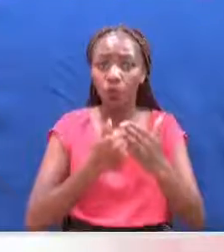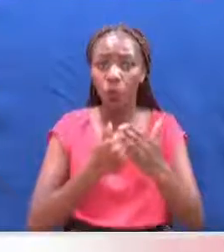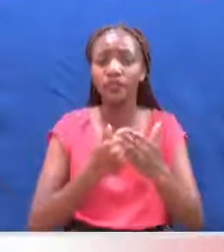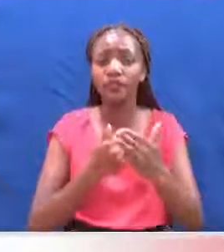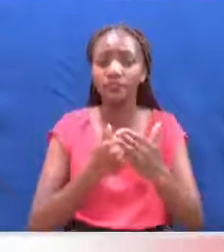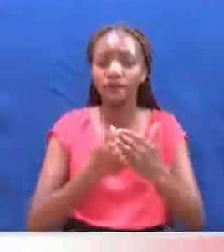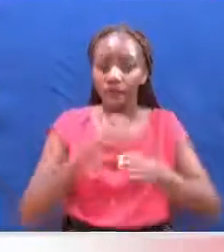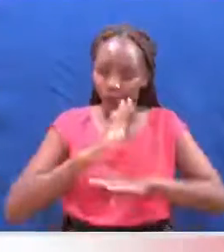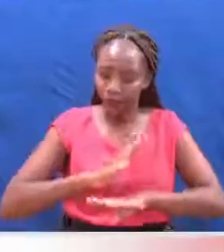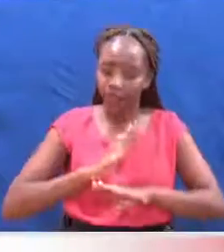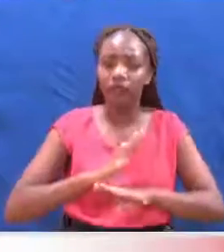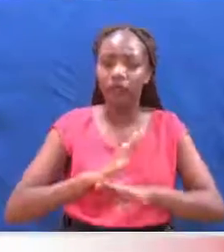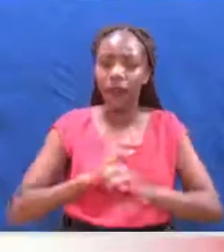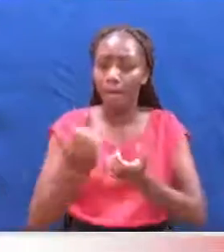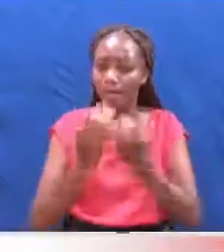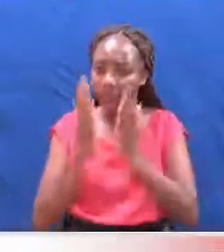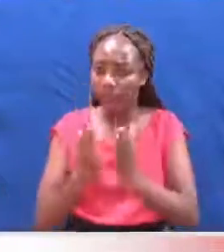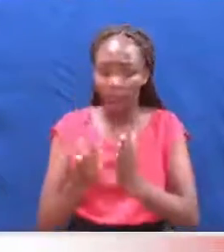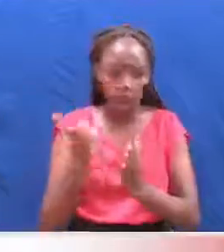to venture into the sector.